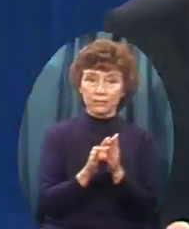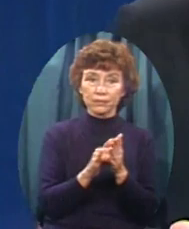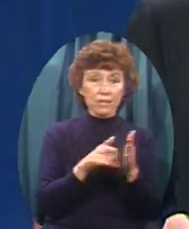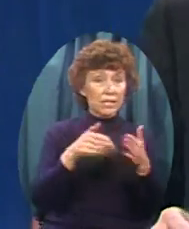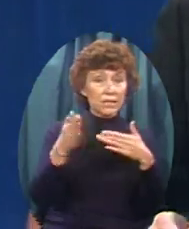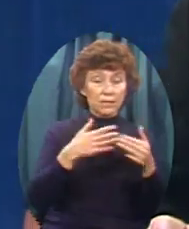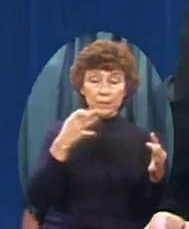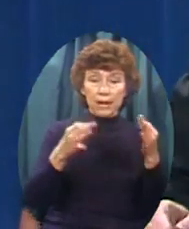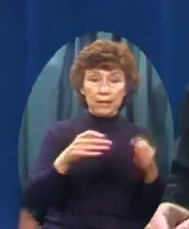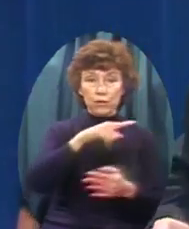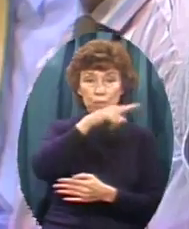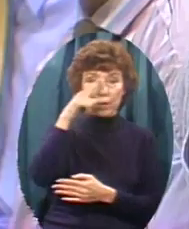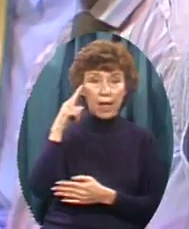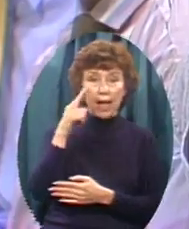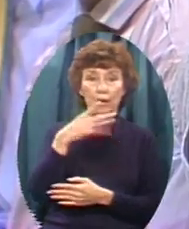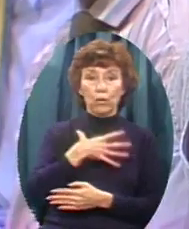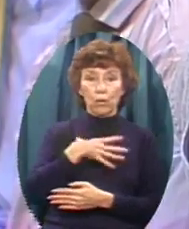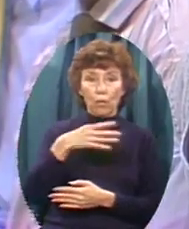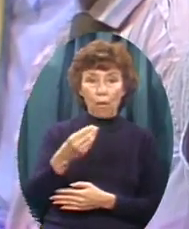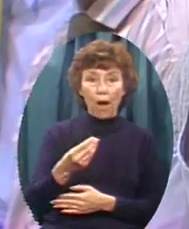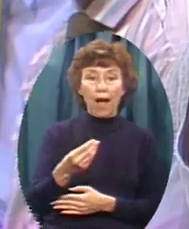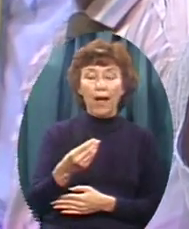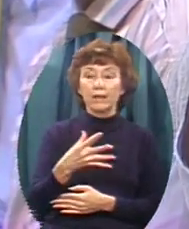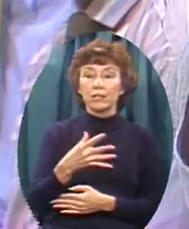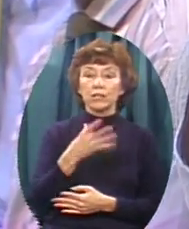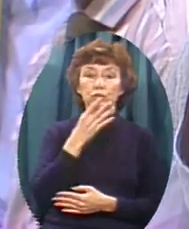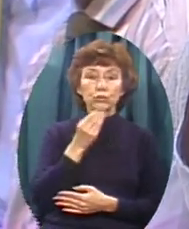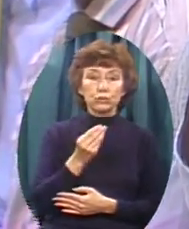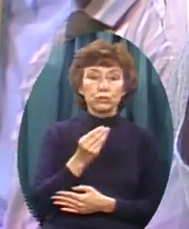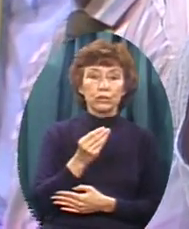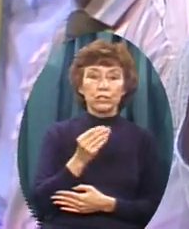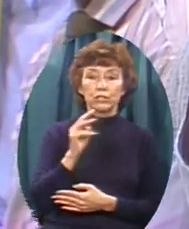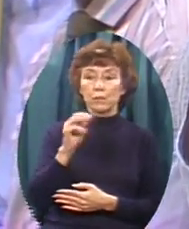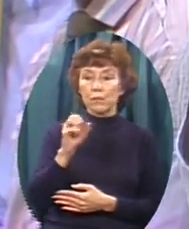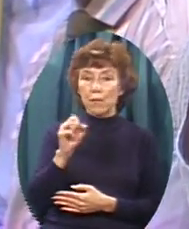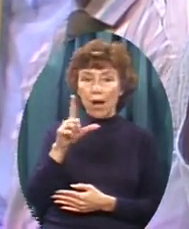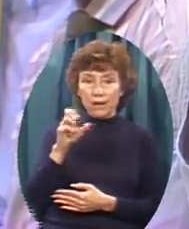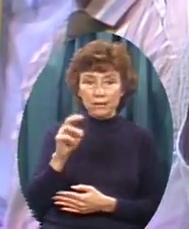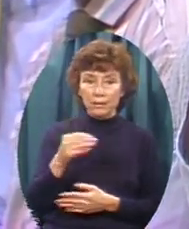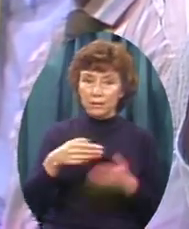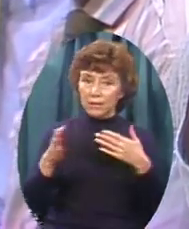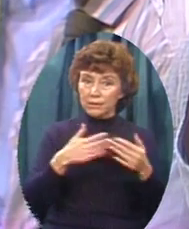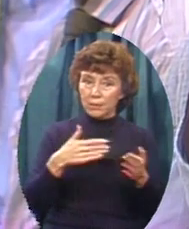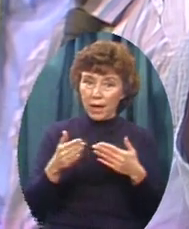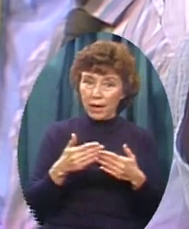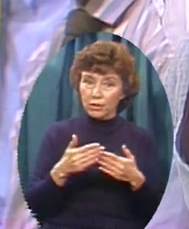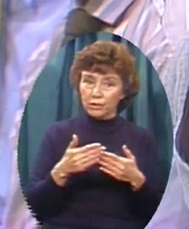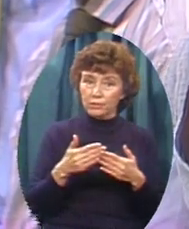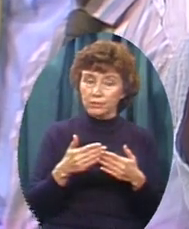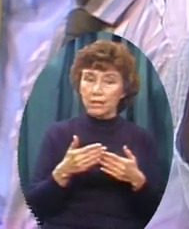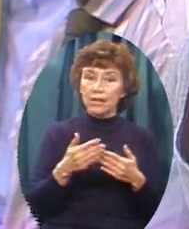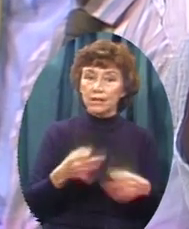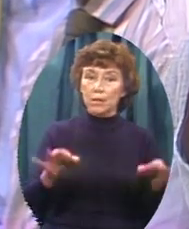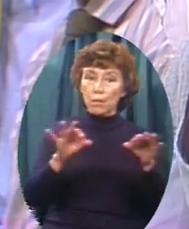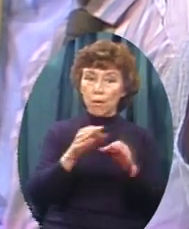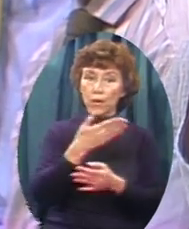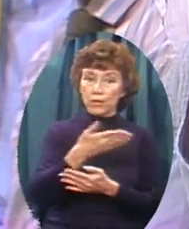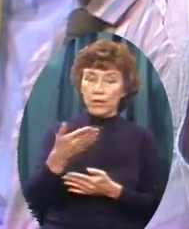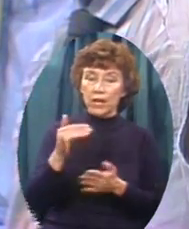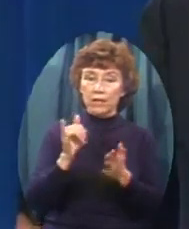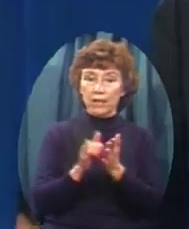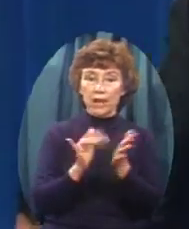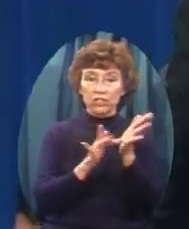white And Jewish And Muslim And Buddhist It has to do With a universe For whom Jesus Died 2,000 years ago And young people